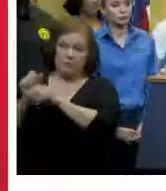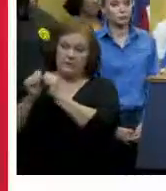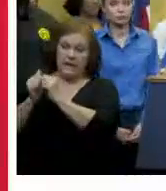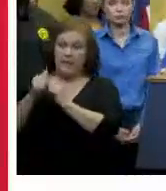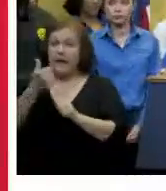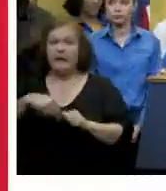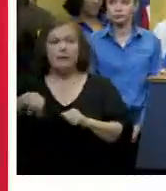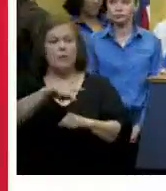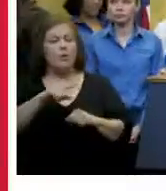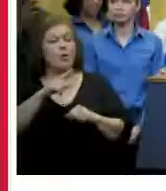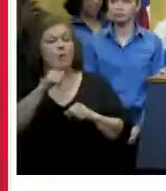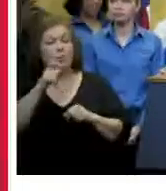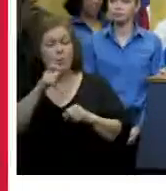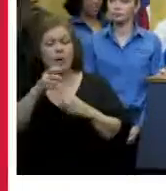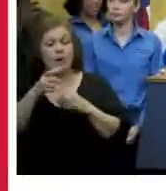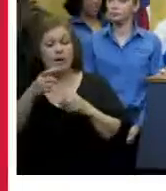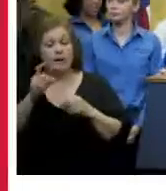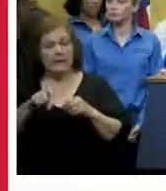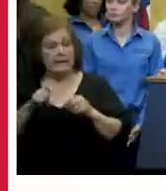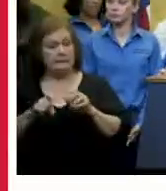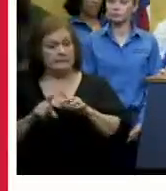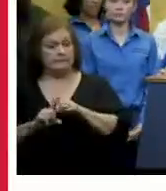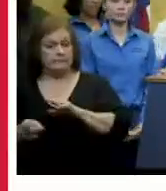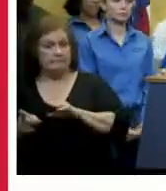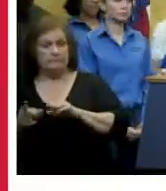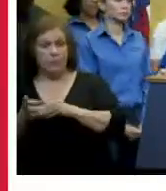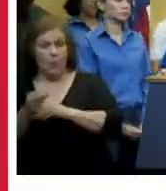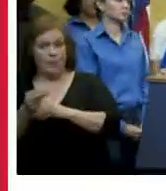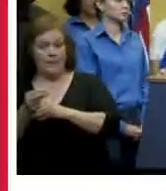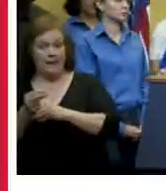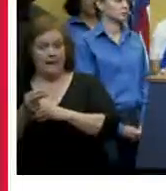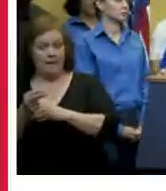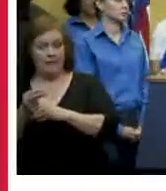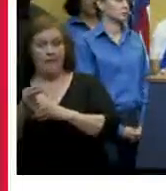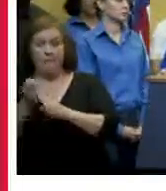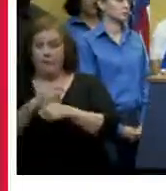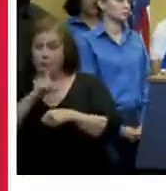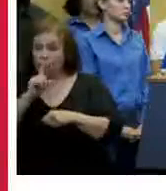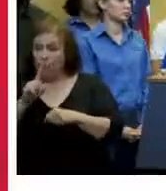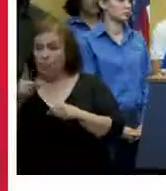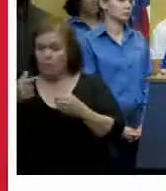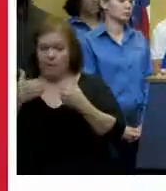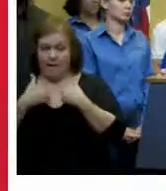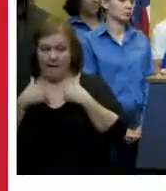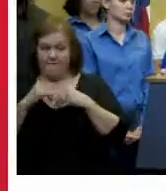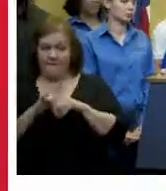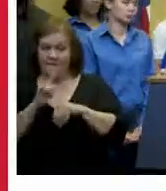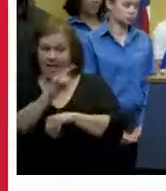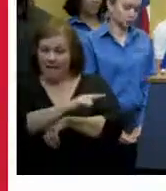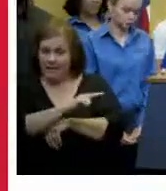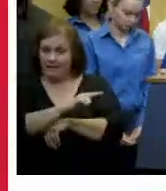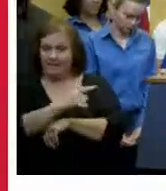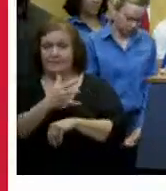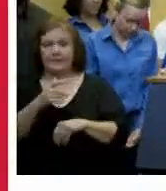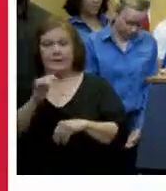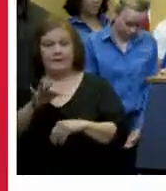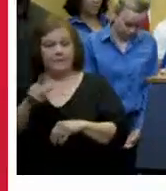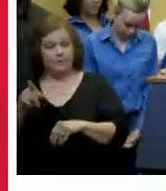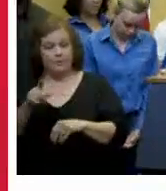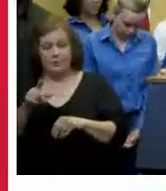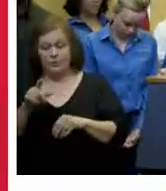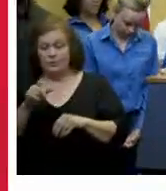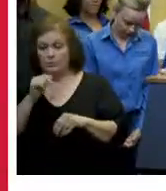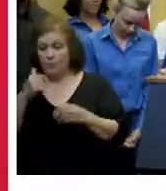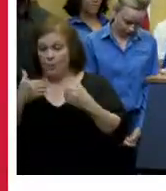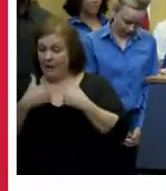out early that they won't be permitted to stay at the airport if they do not have a seat on a flight so advise them if they don't have a confirmed um